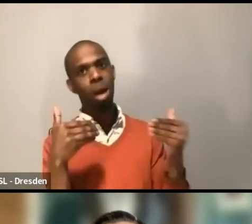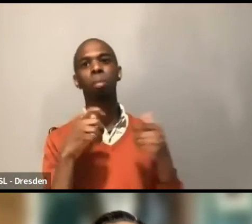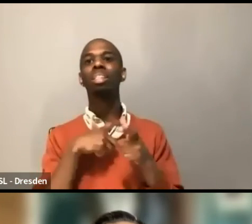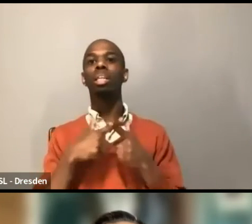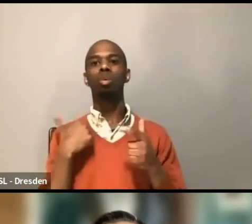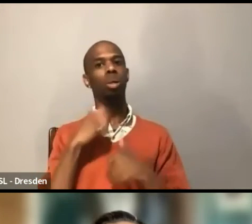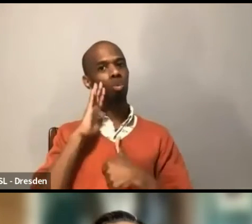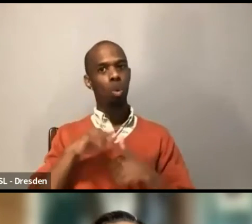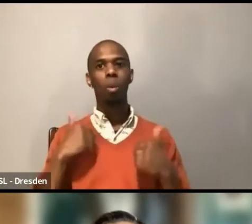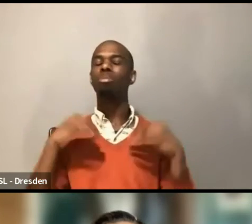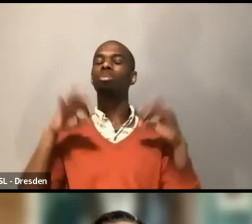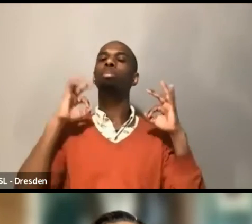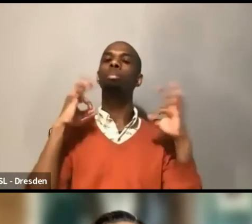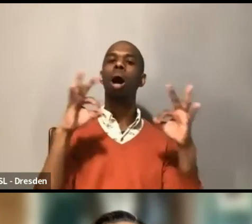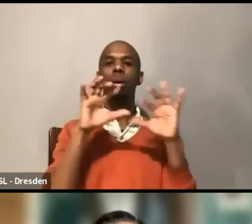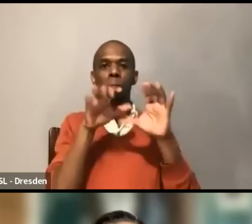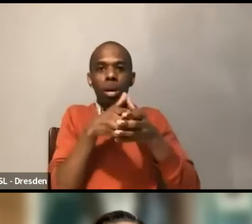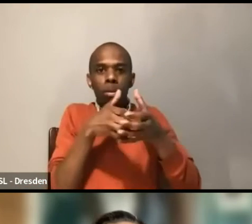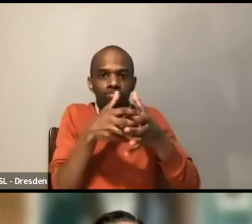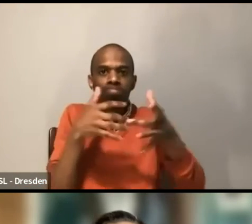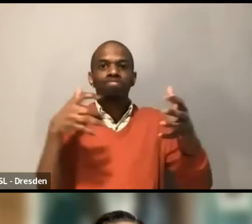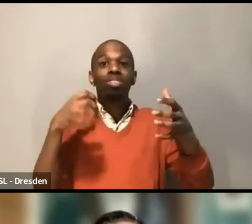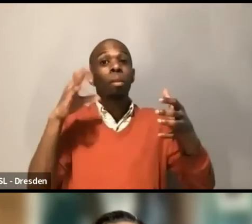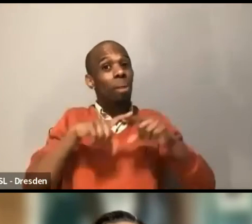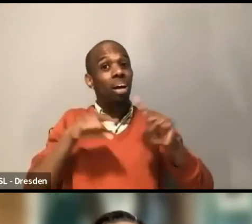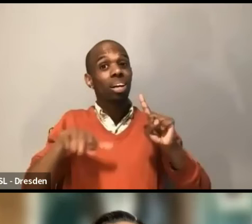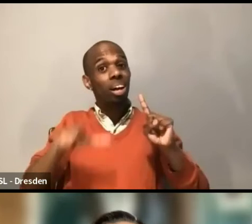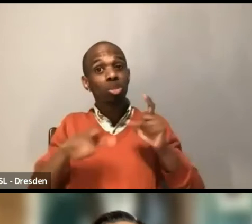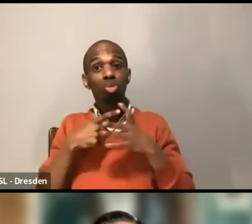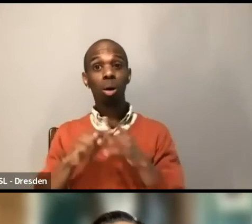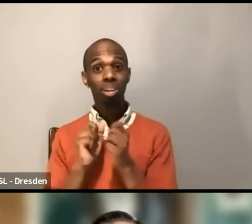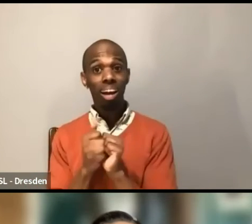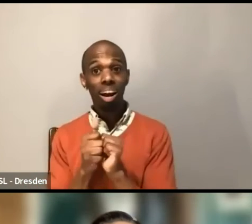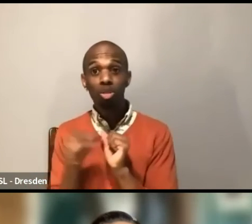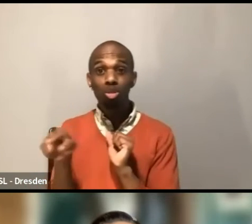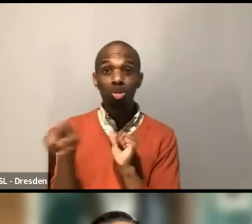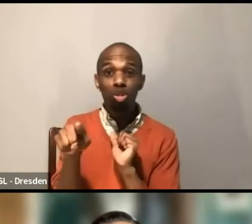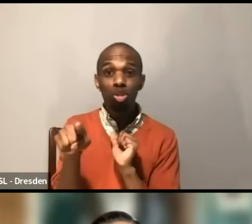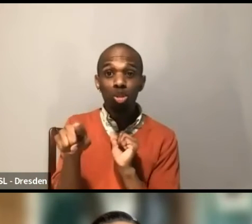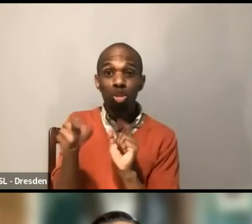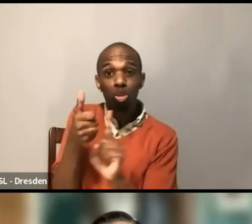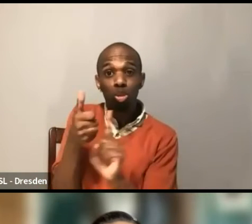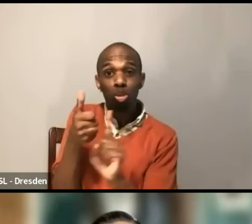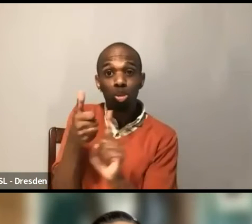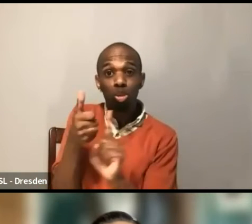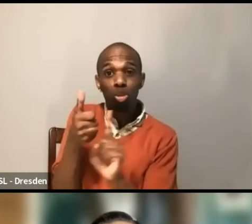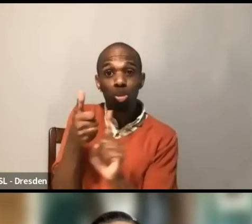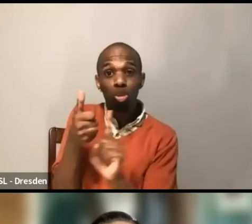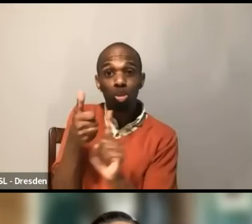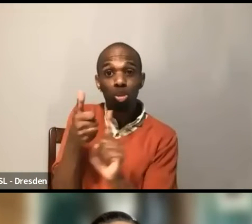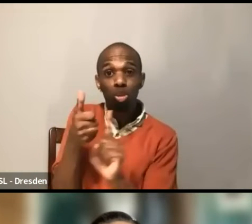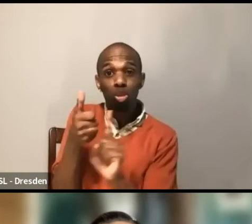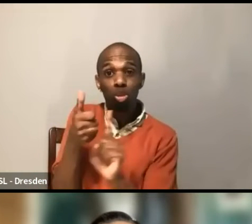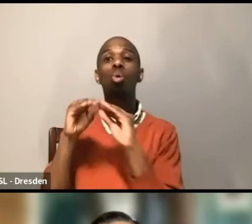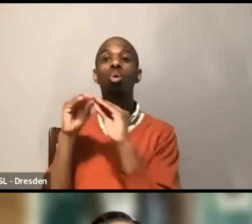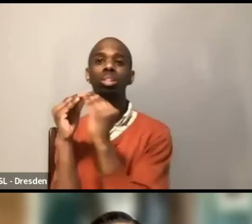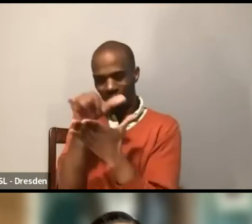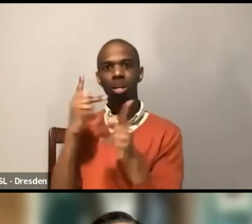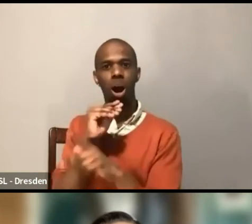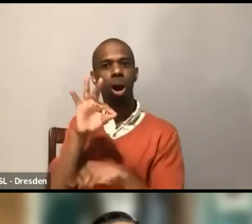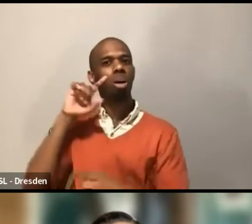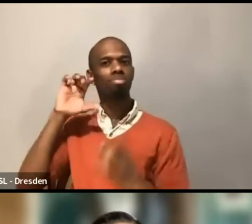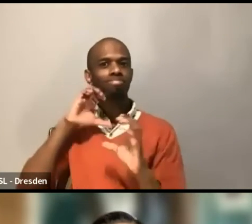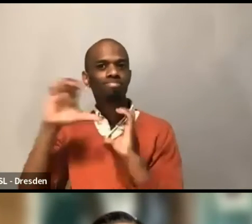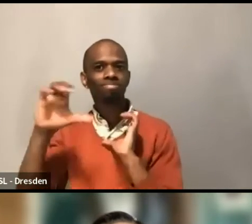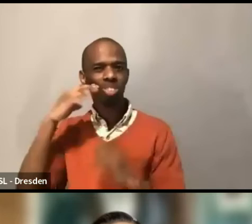organization to start the conversation through action by creating caregiver support conversation. I know folks who know to talk to the realm about their